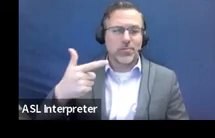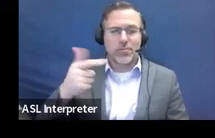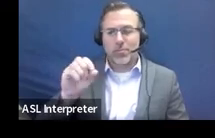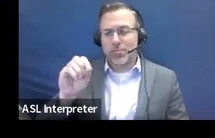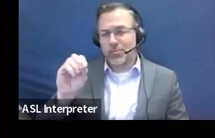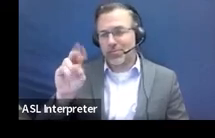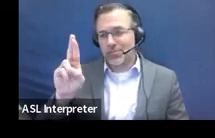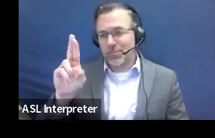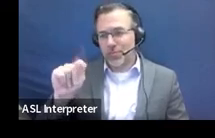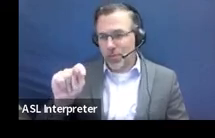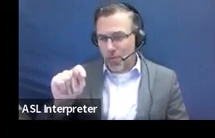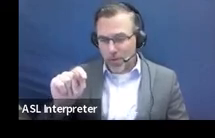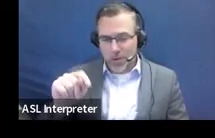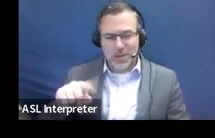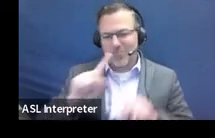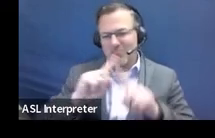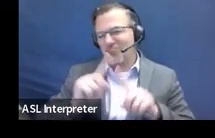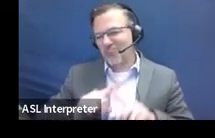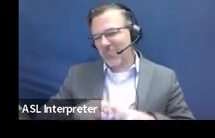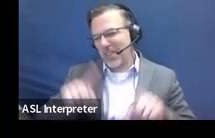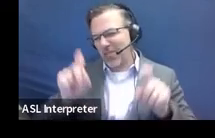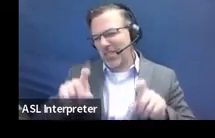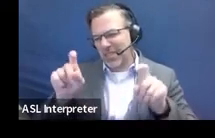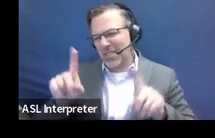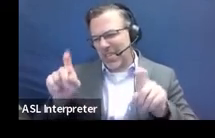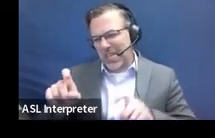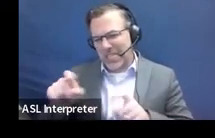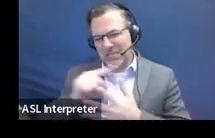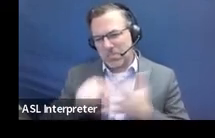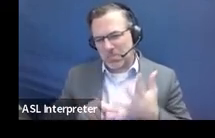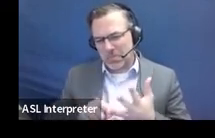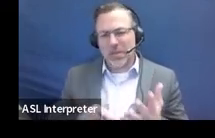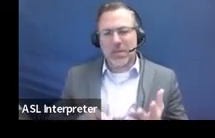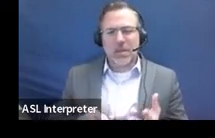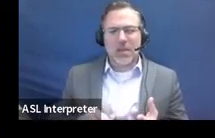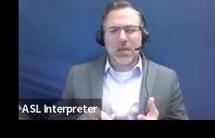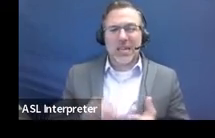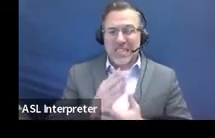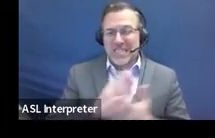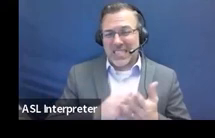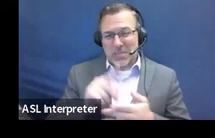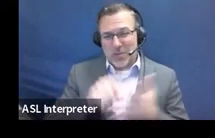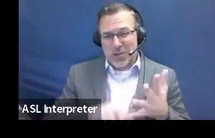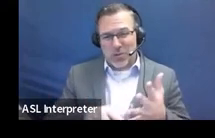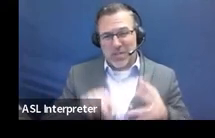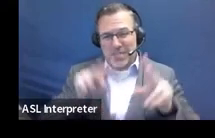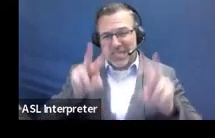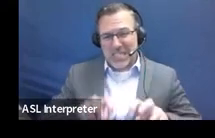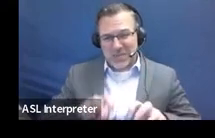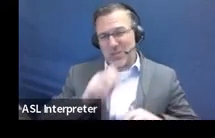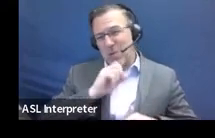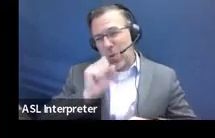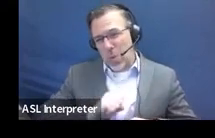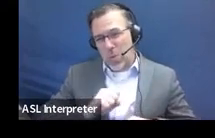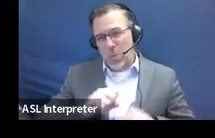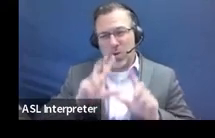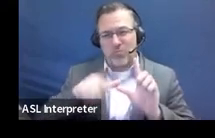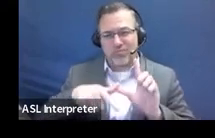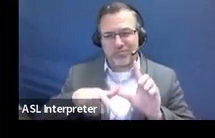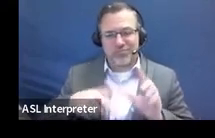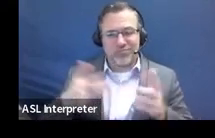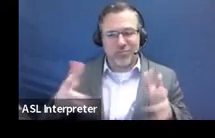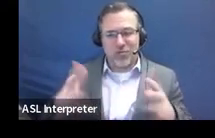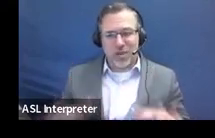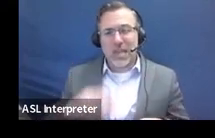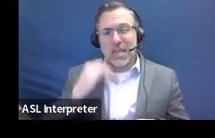And the procedural manual is a little bit outdated also. So if we say some assessments or evaluations that